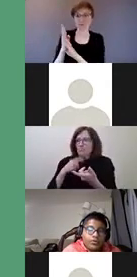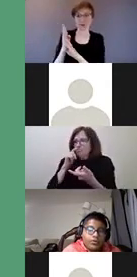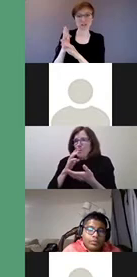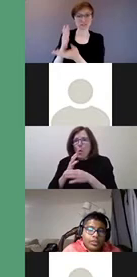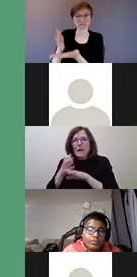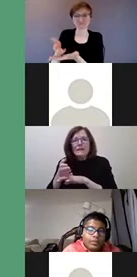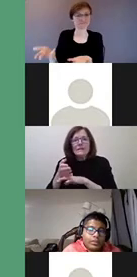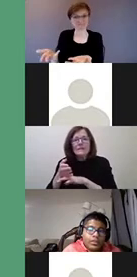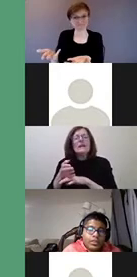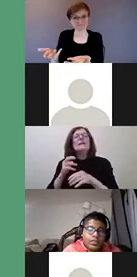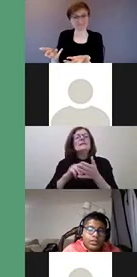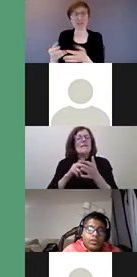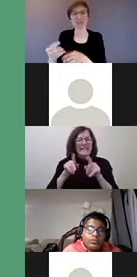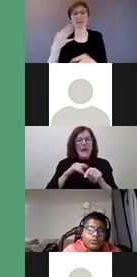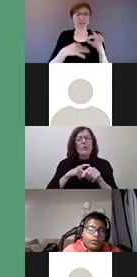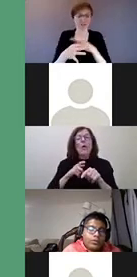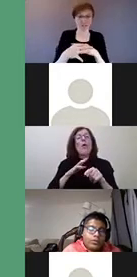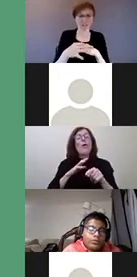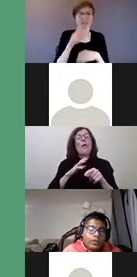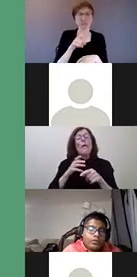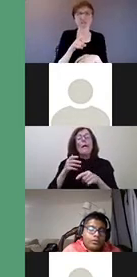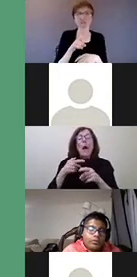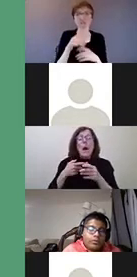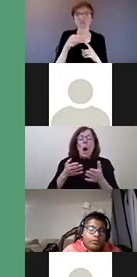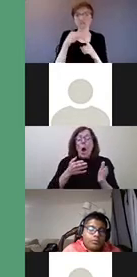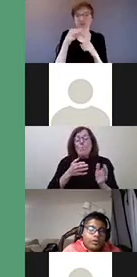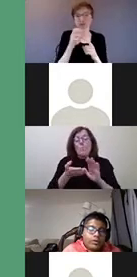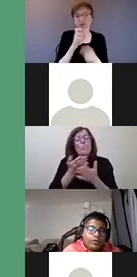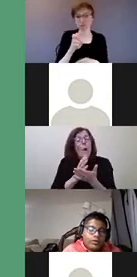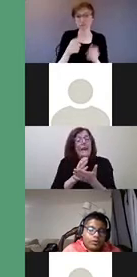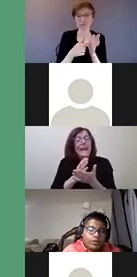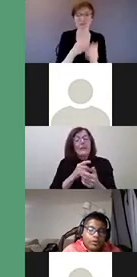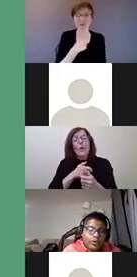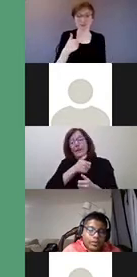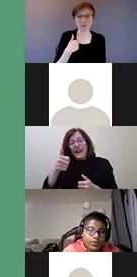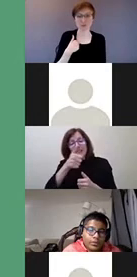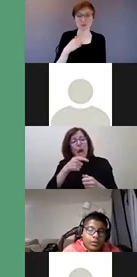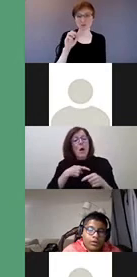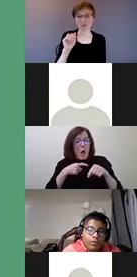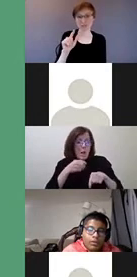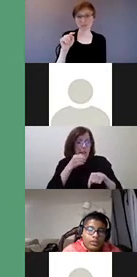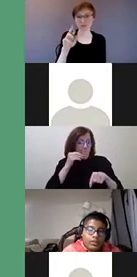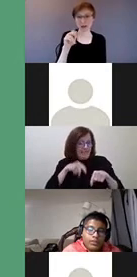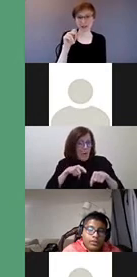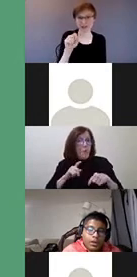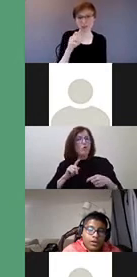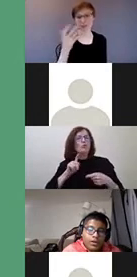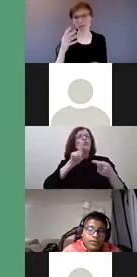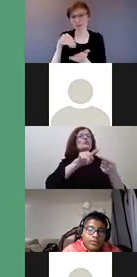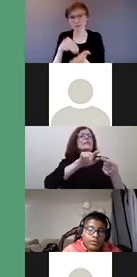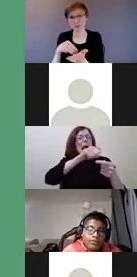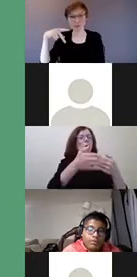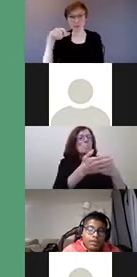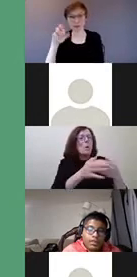door-to-door transportation methods, such as Toronto's Real Trans or Montreal's Paratransit. While these services are